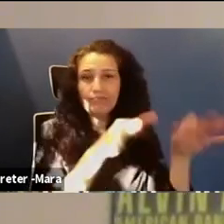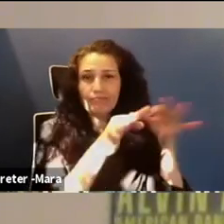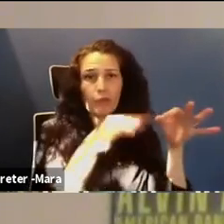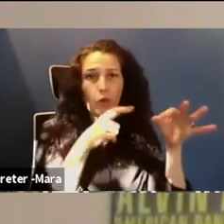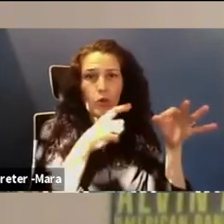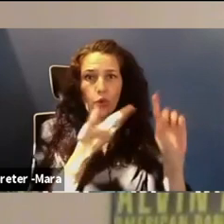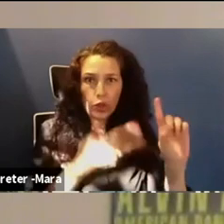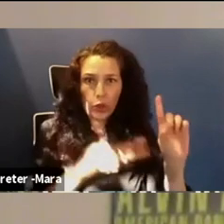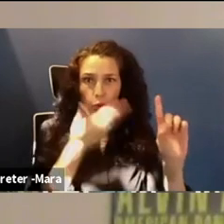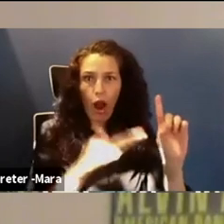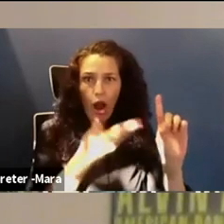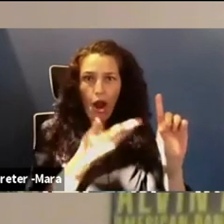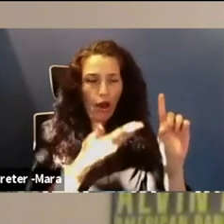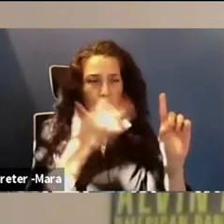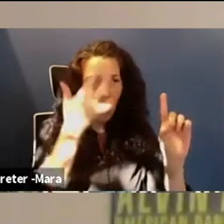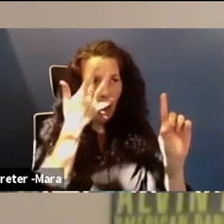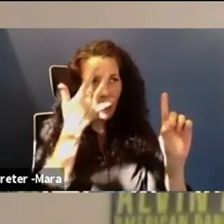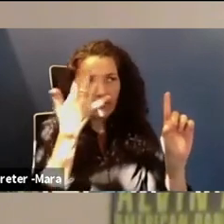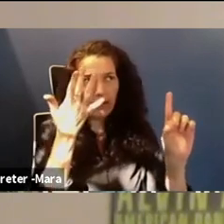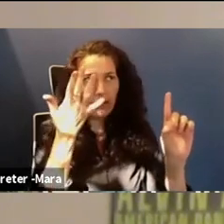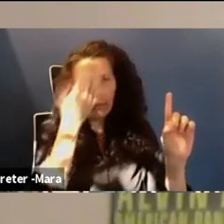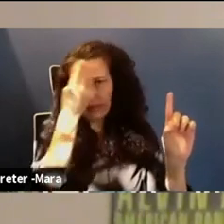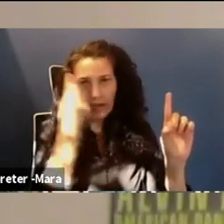that person does and ask them for their advice.